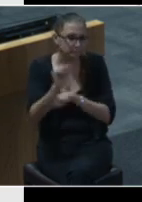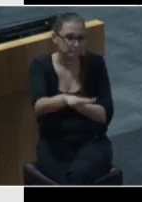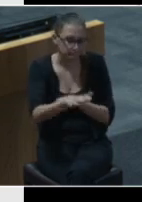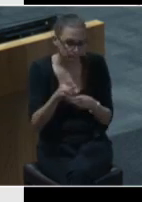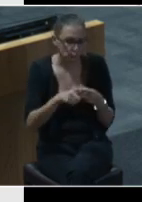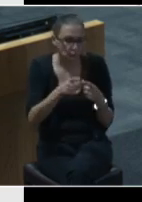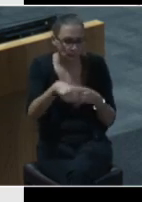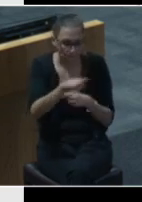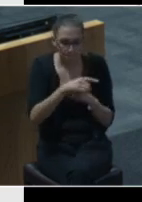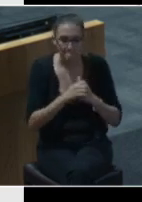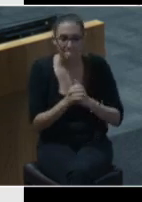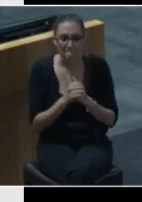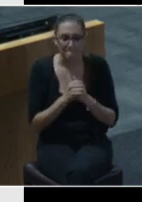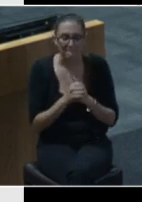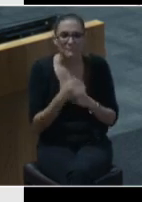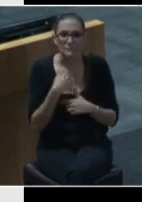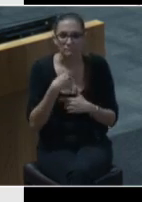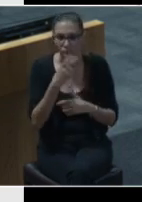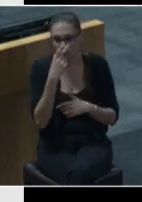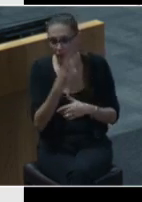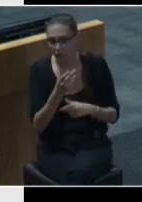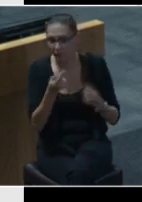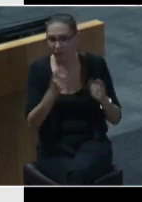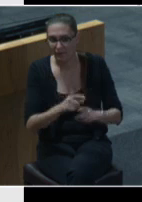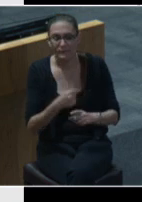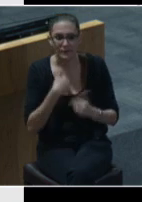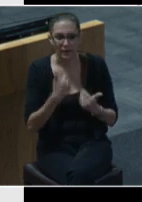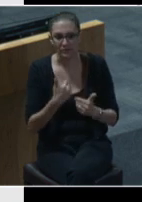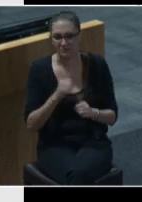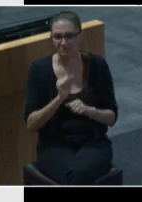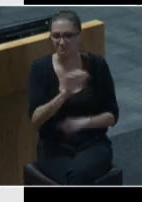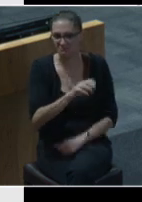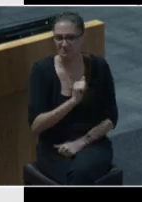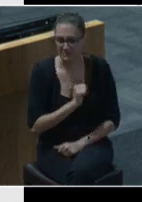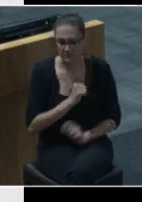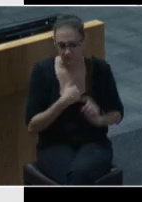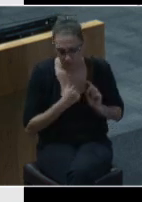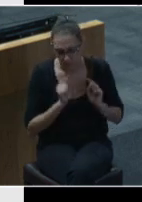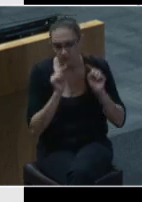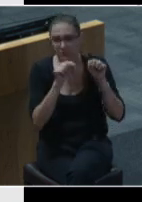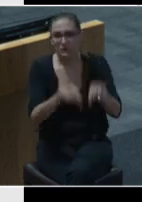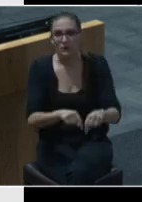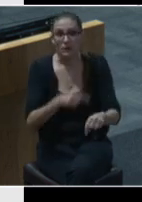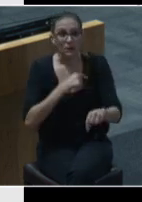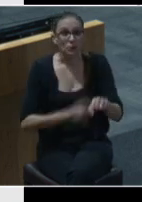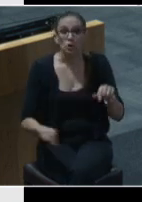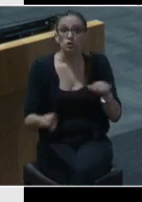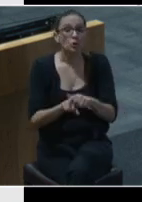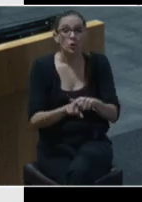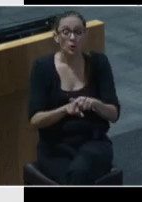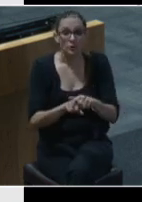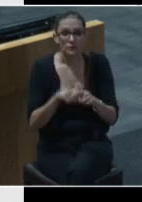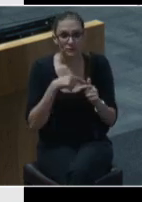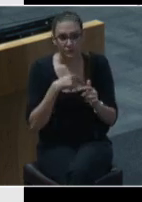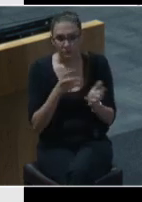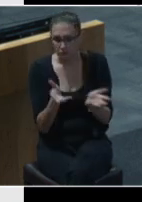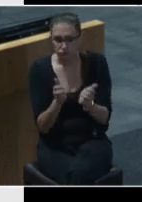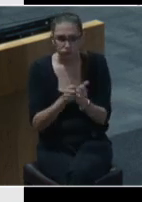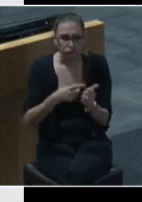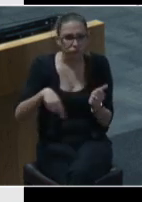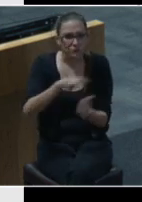i saw the call was going on so i attached myself to it and when i showed up i talked to the crew